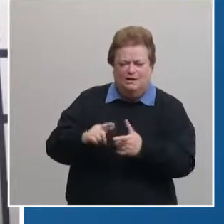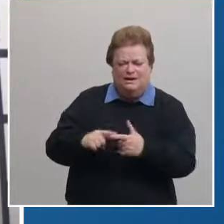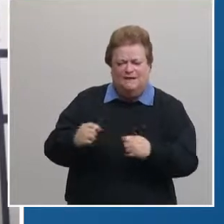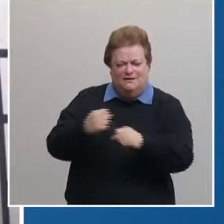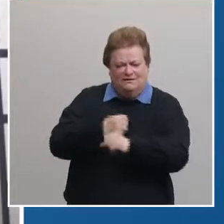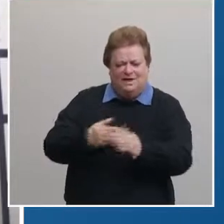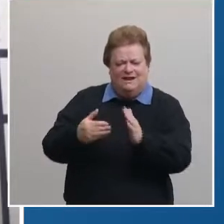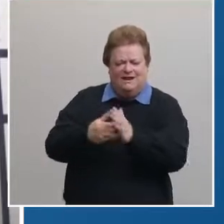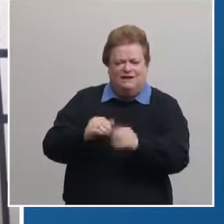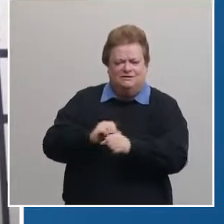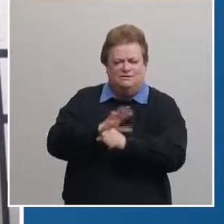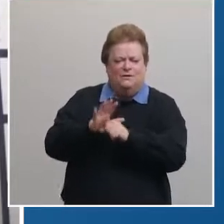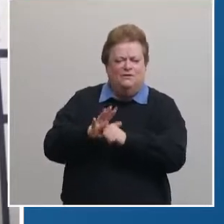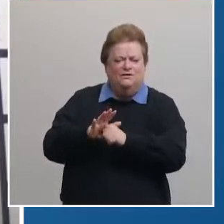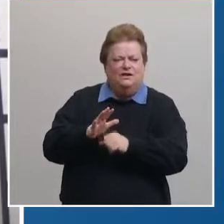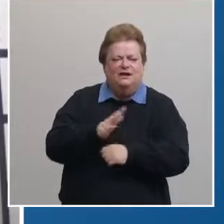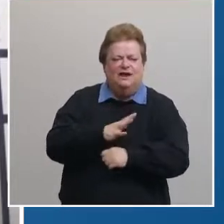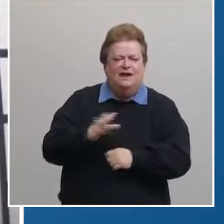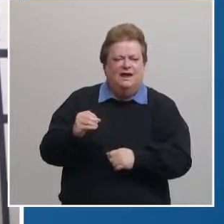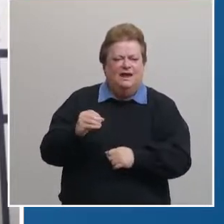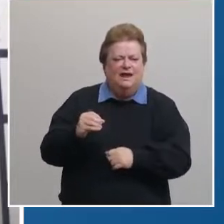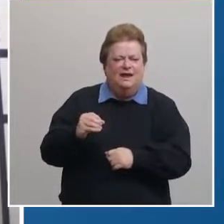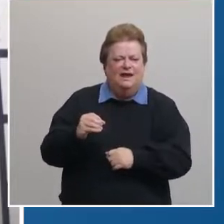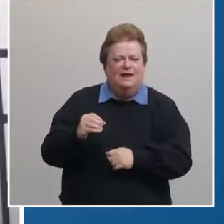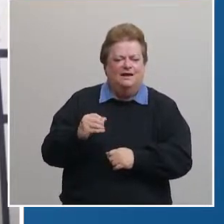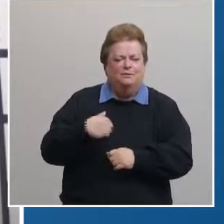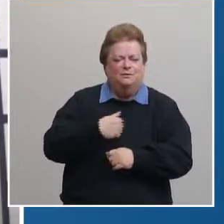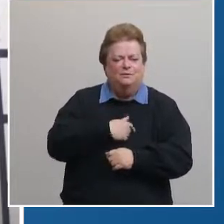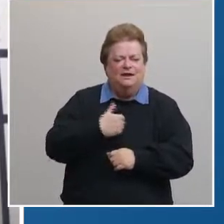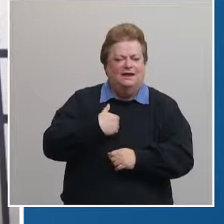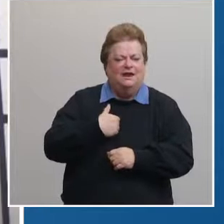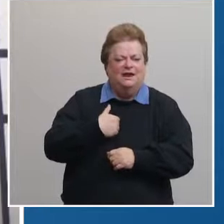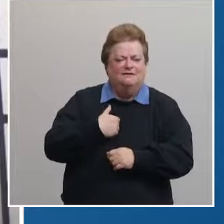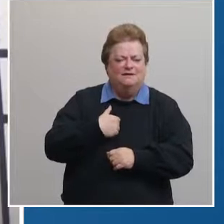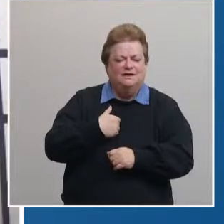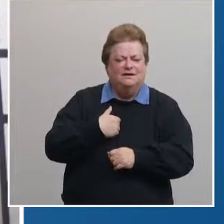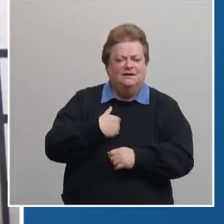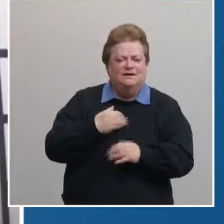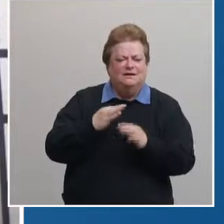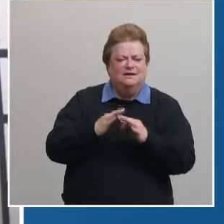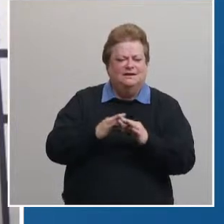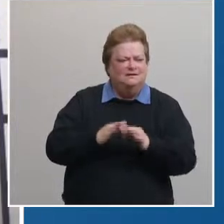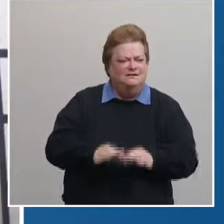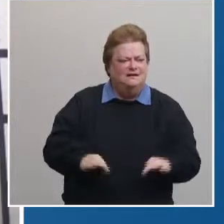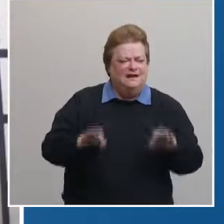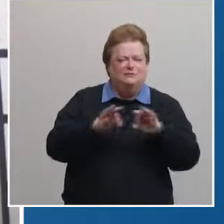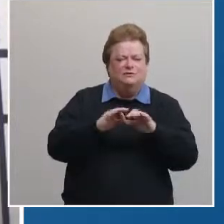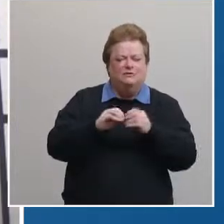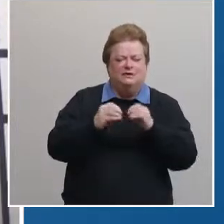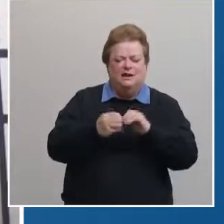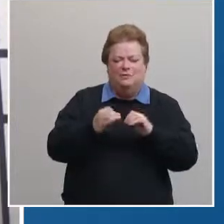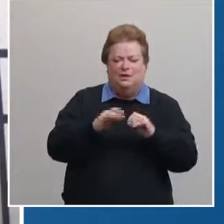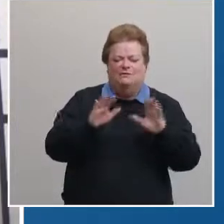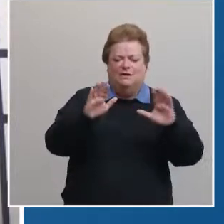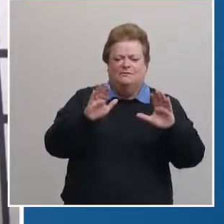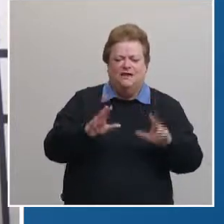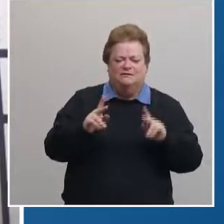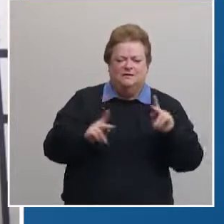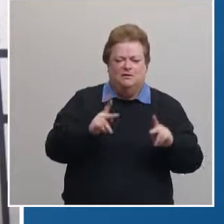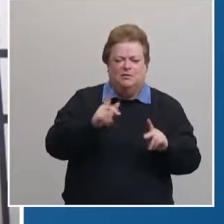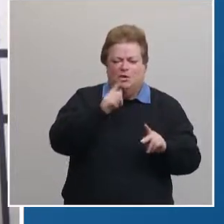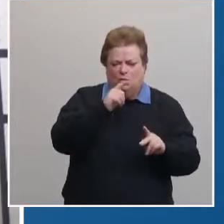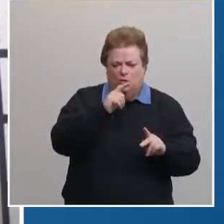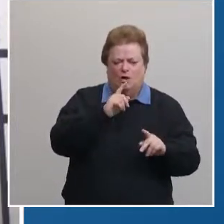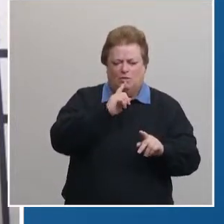fight and also realize that we do have a substantial substantial number of amazing people that are really taking